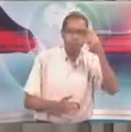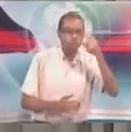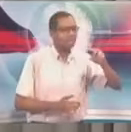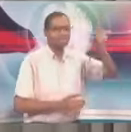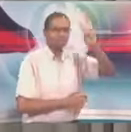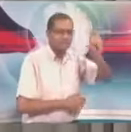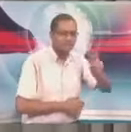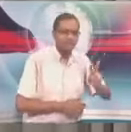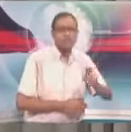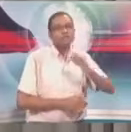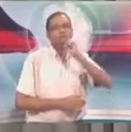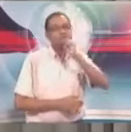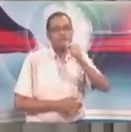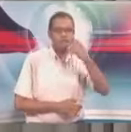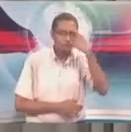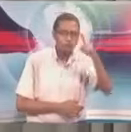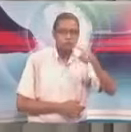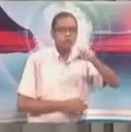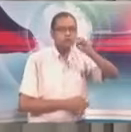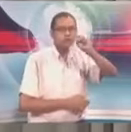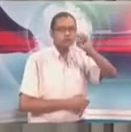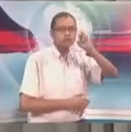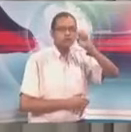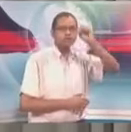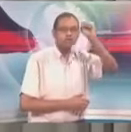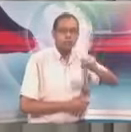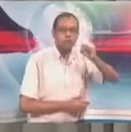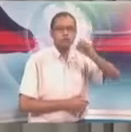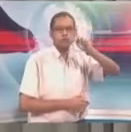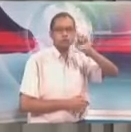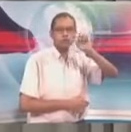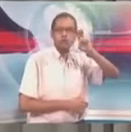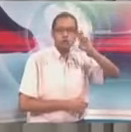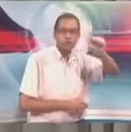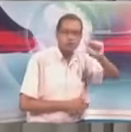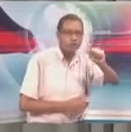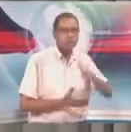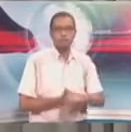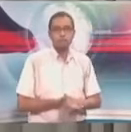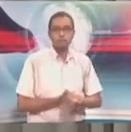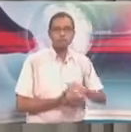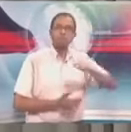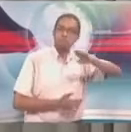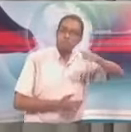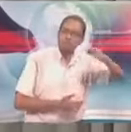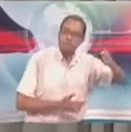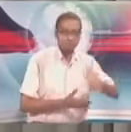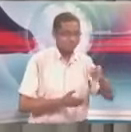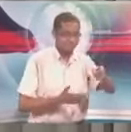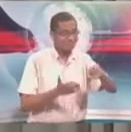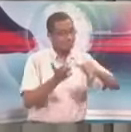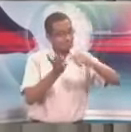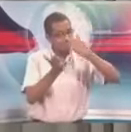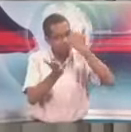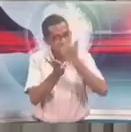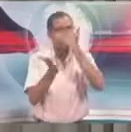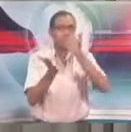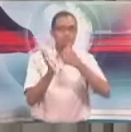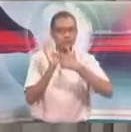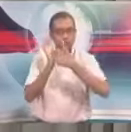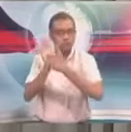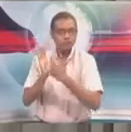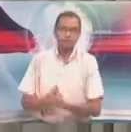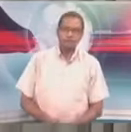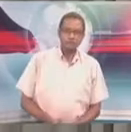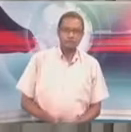So that is how Paria protected Trinidad and Tobago in the sale of fuel. They are told that it is for Aruba. There was